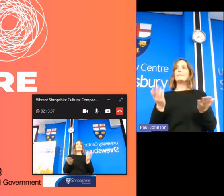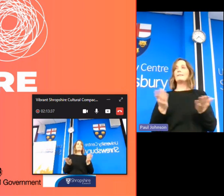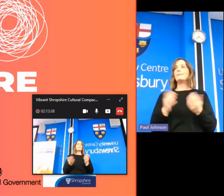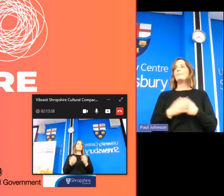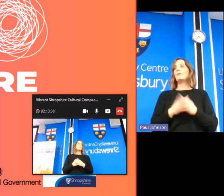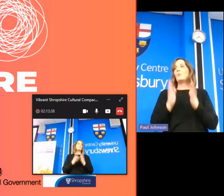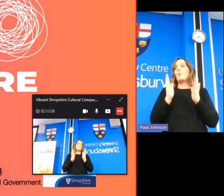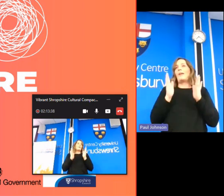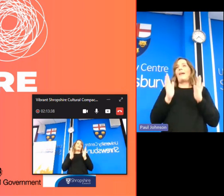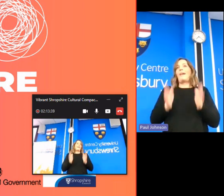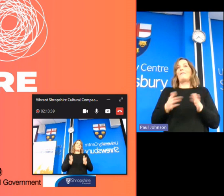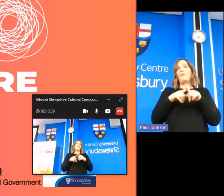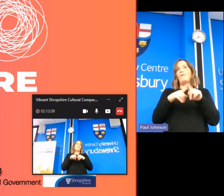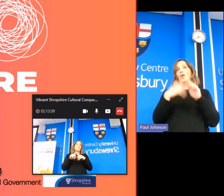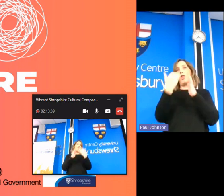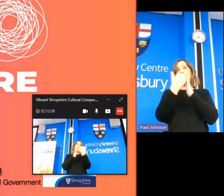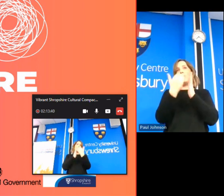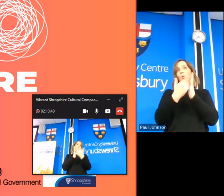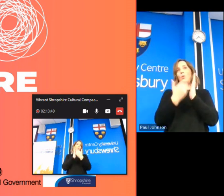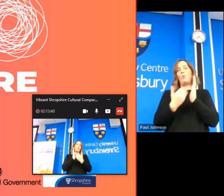ensure that different organizations